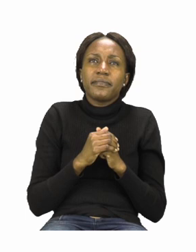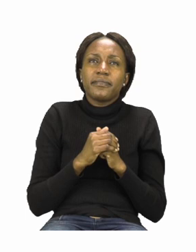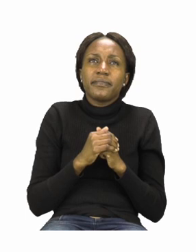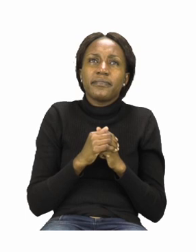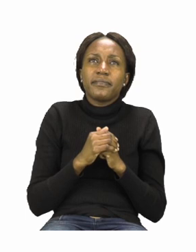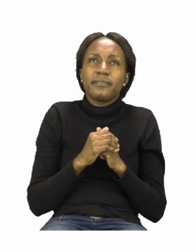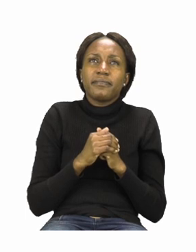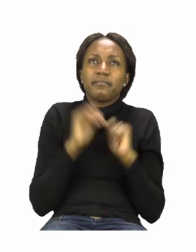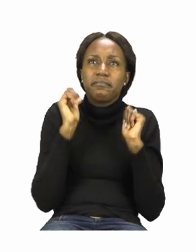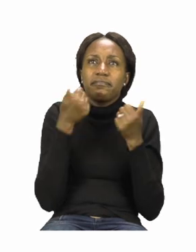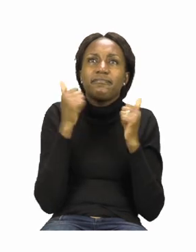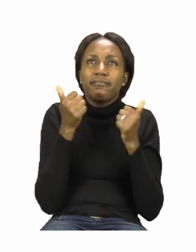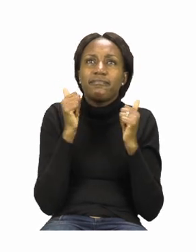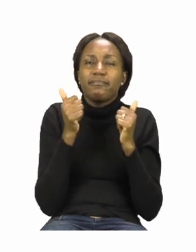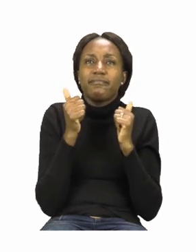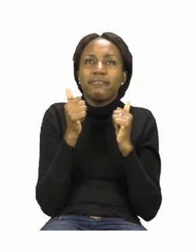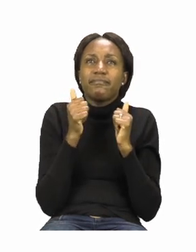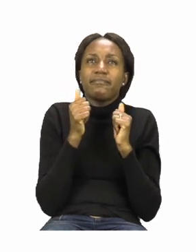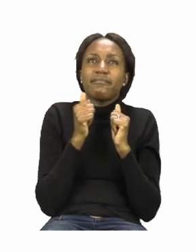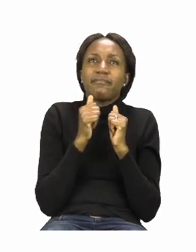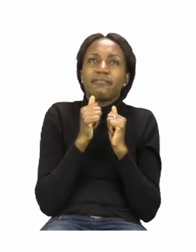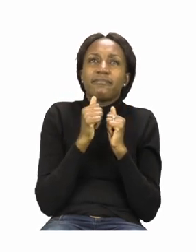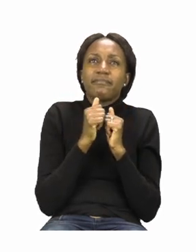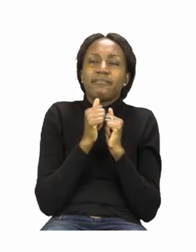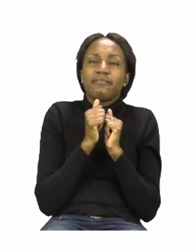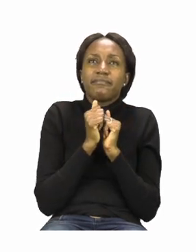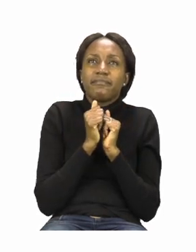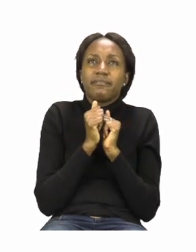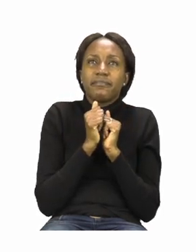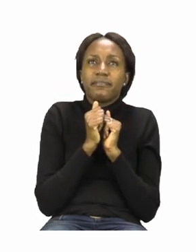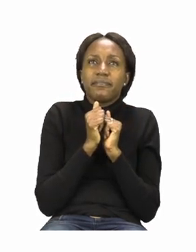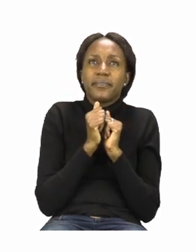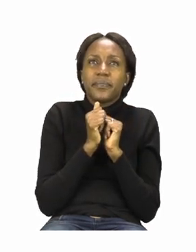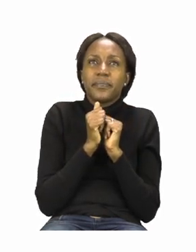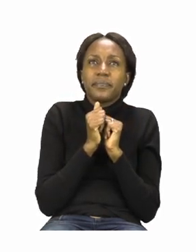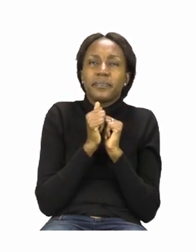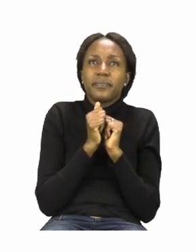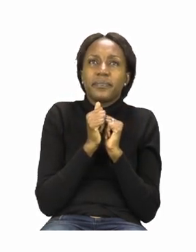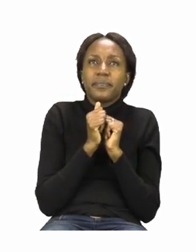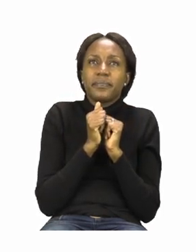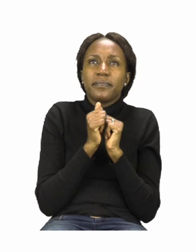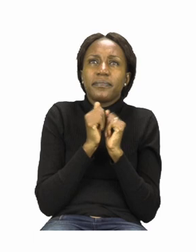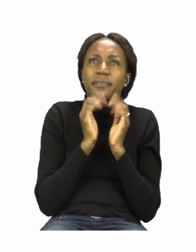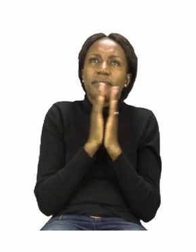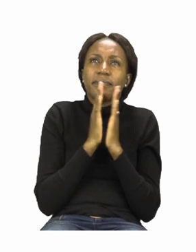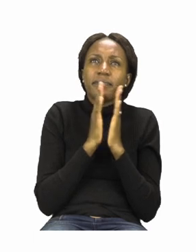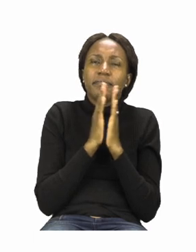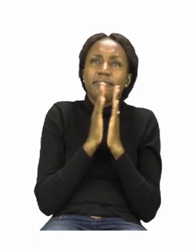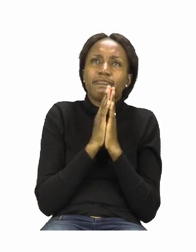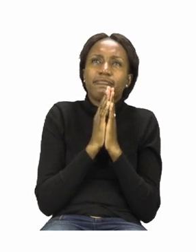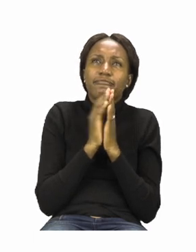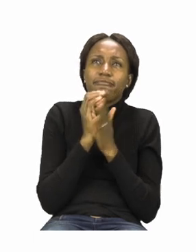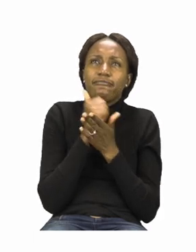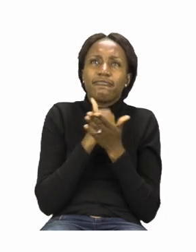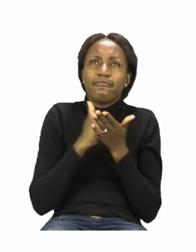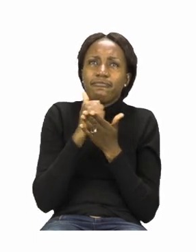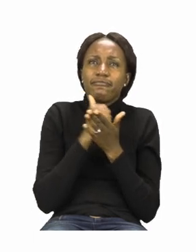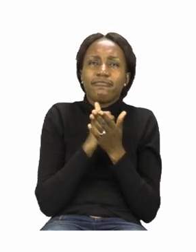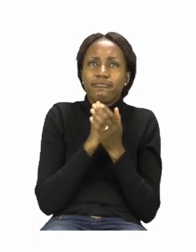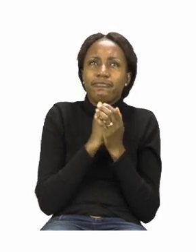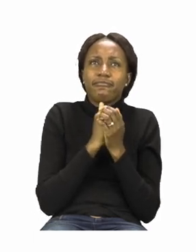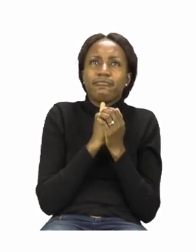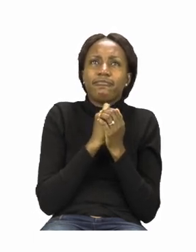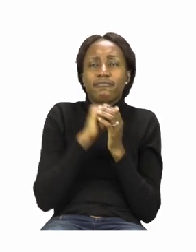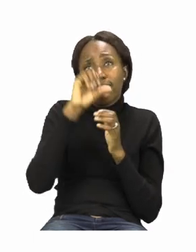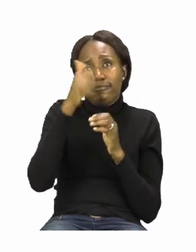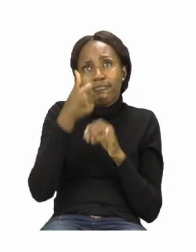Good job. Please draw a line to that one. Make sure your lines are neat. Now the rest of